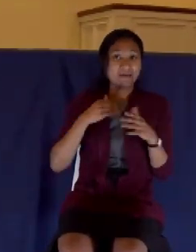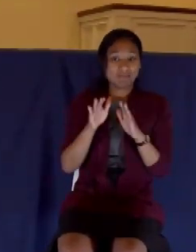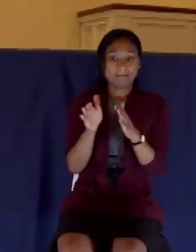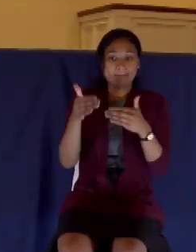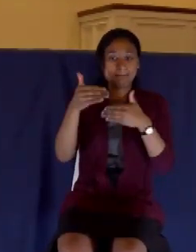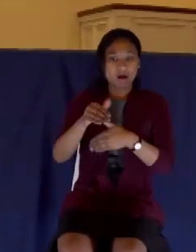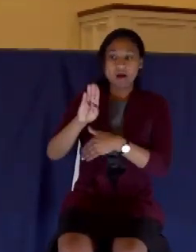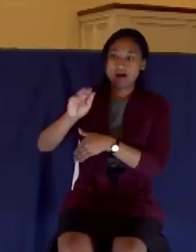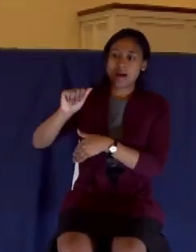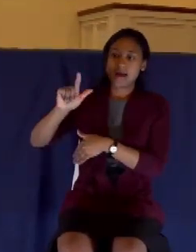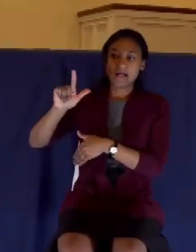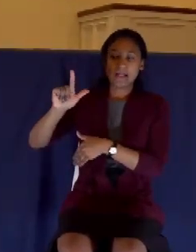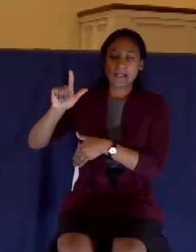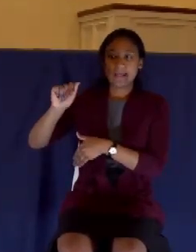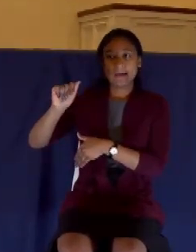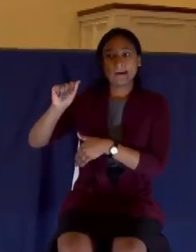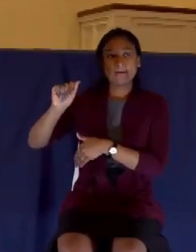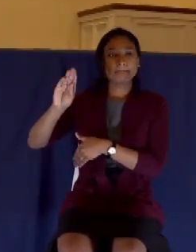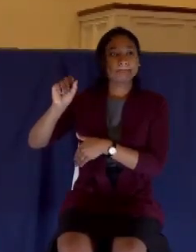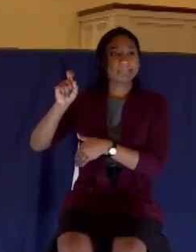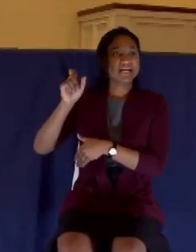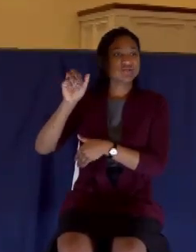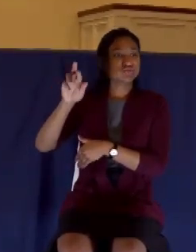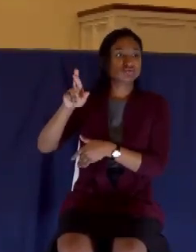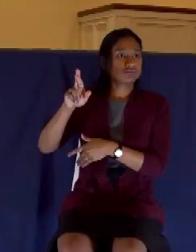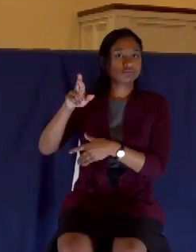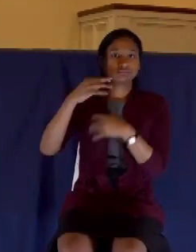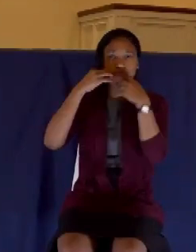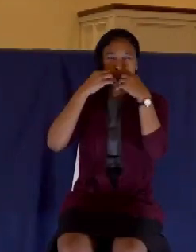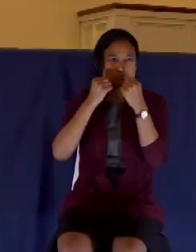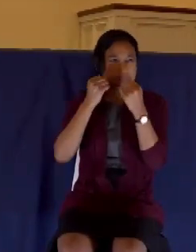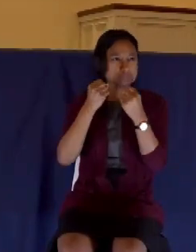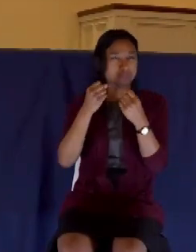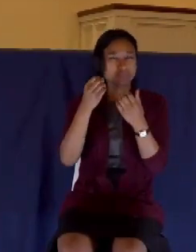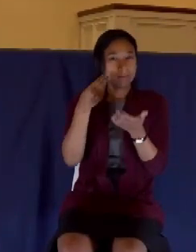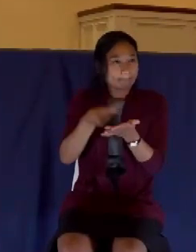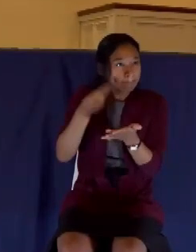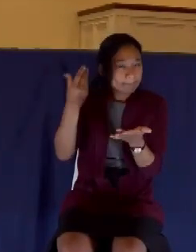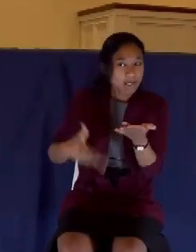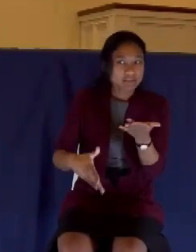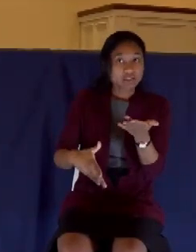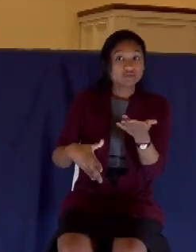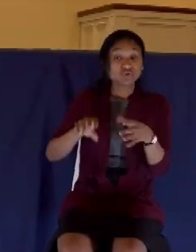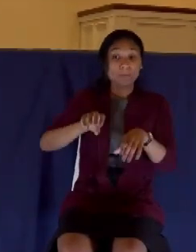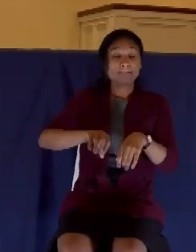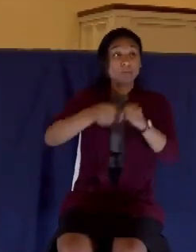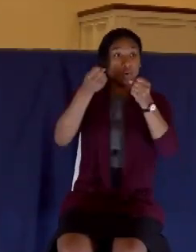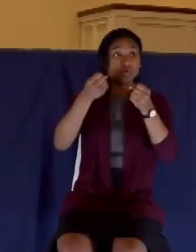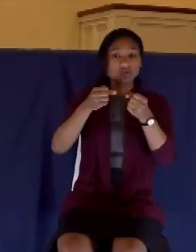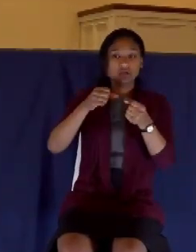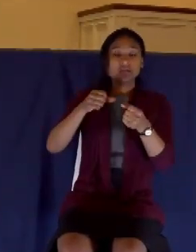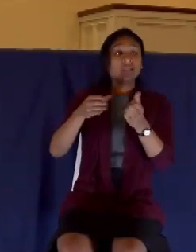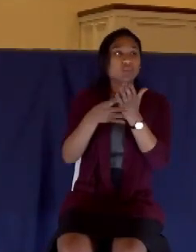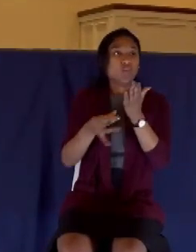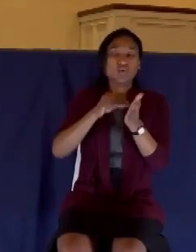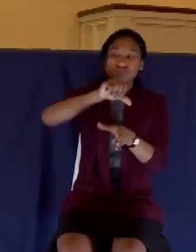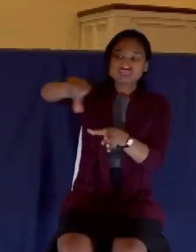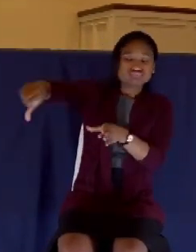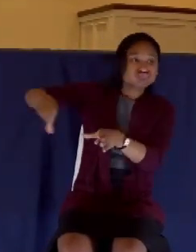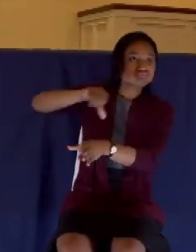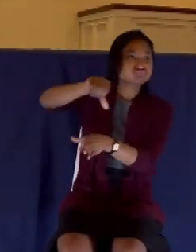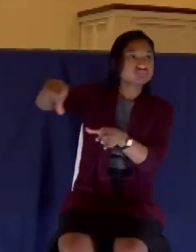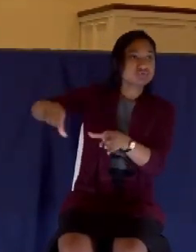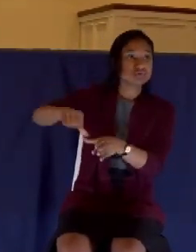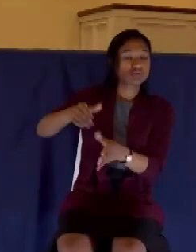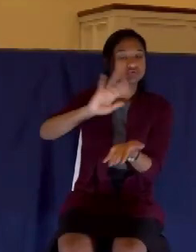broke the box and poured it on his head. While he is reclining at the table, suddenly this woman